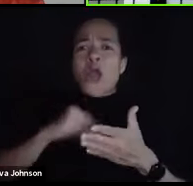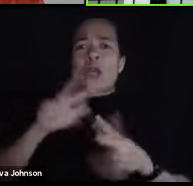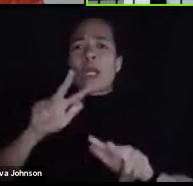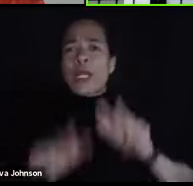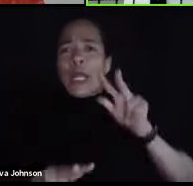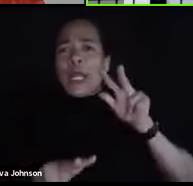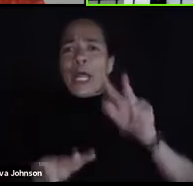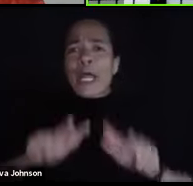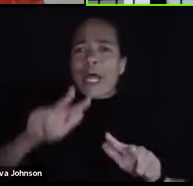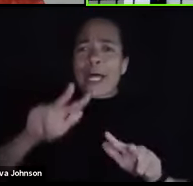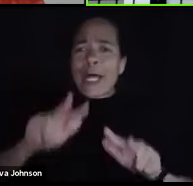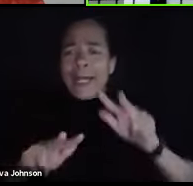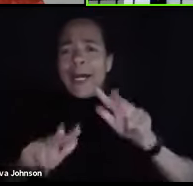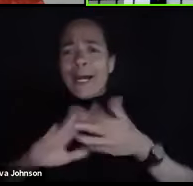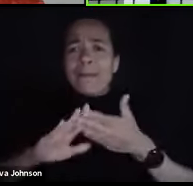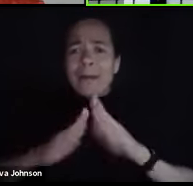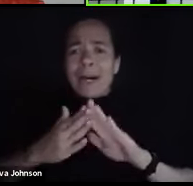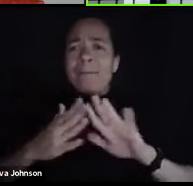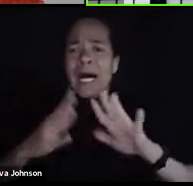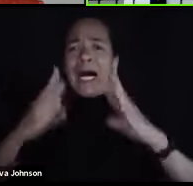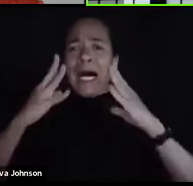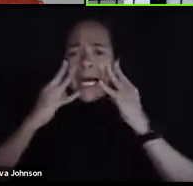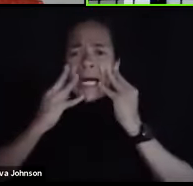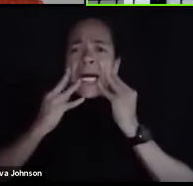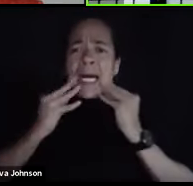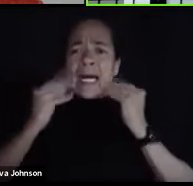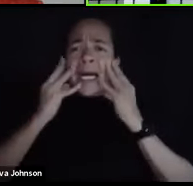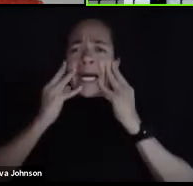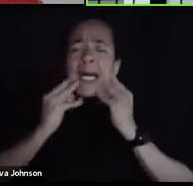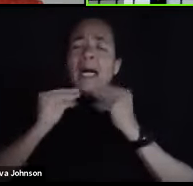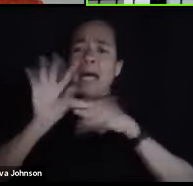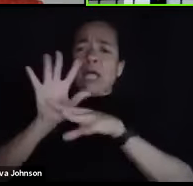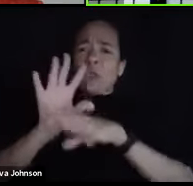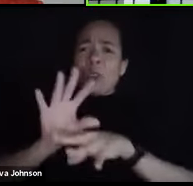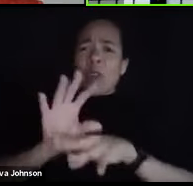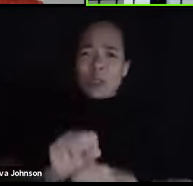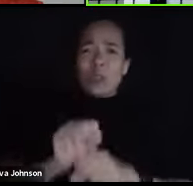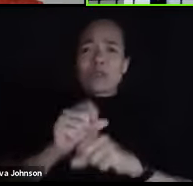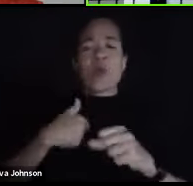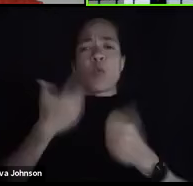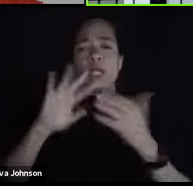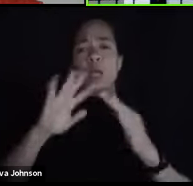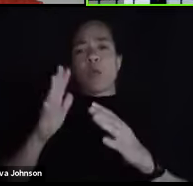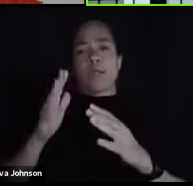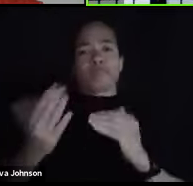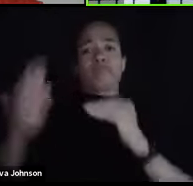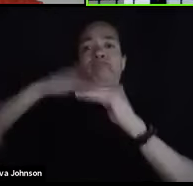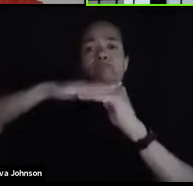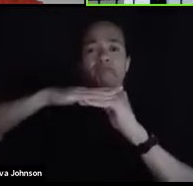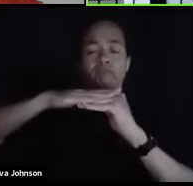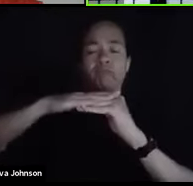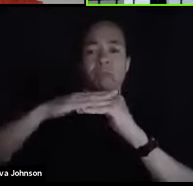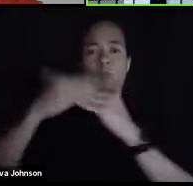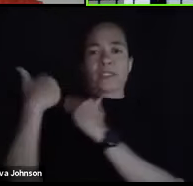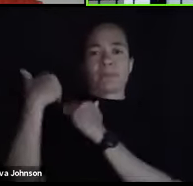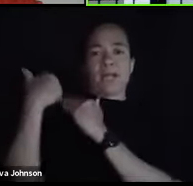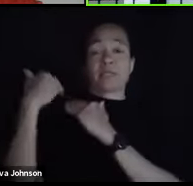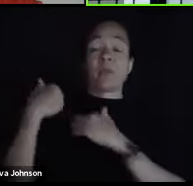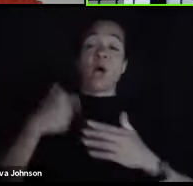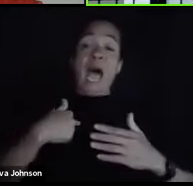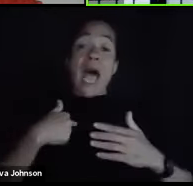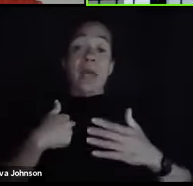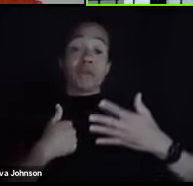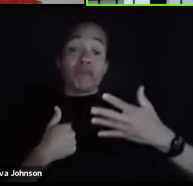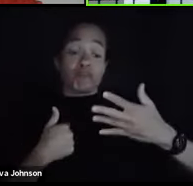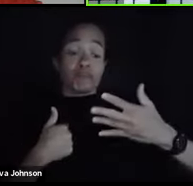overwhelm you with other responsibilities. I was a sophomore when I started working in a research lab, and that's what